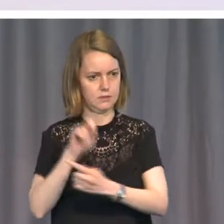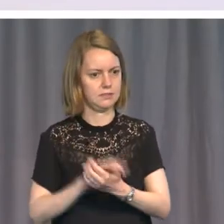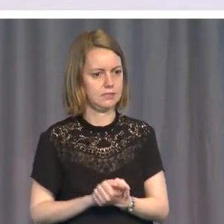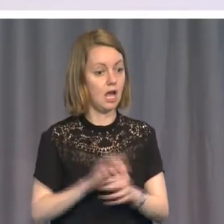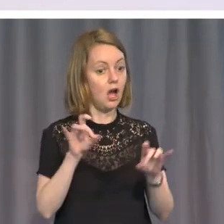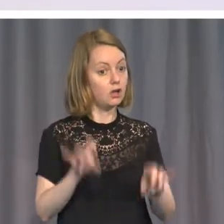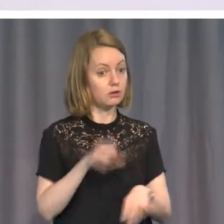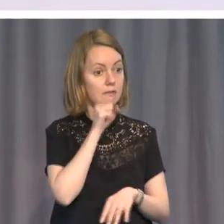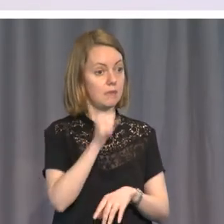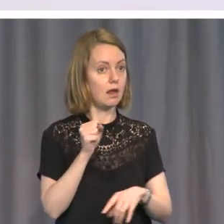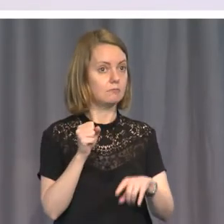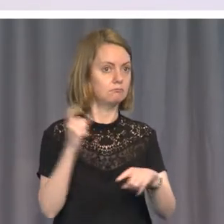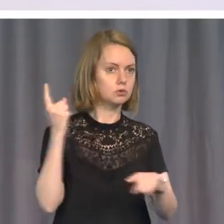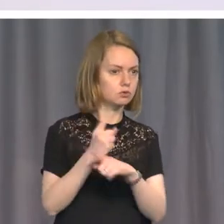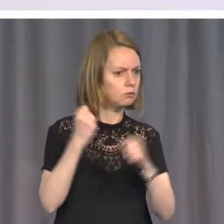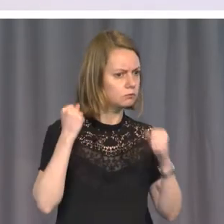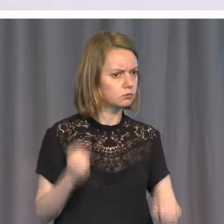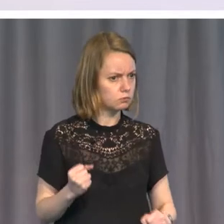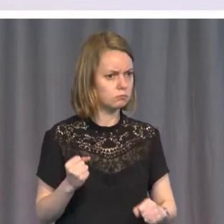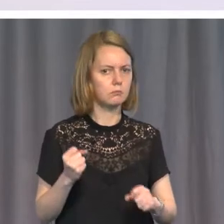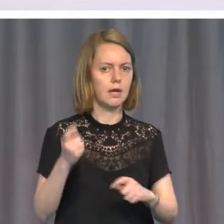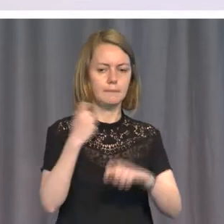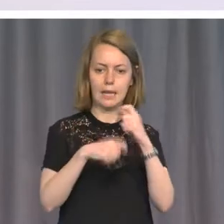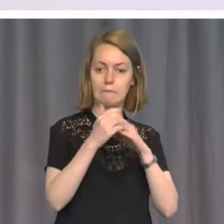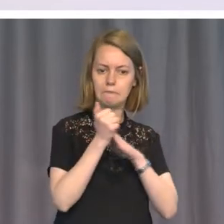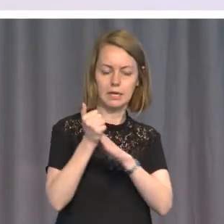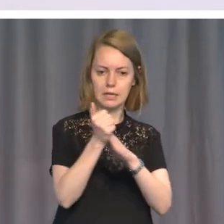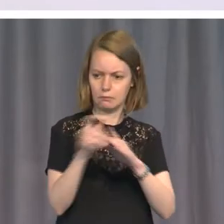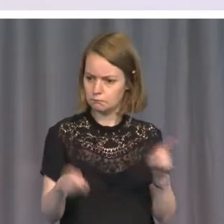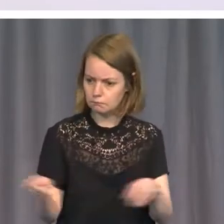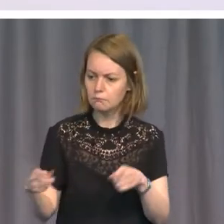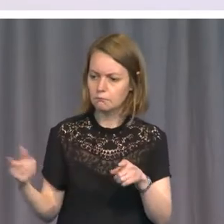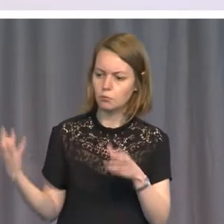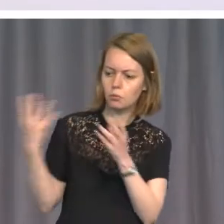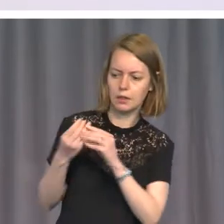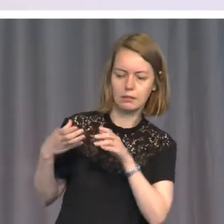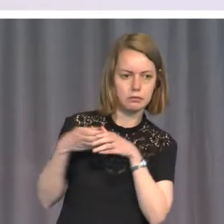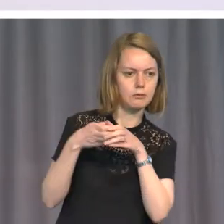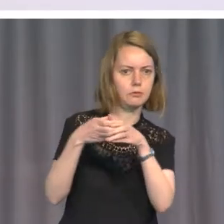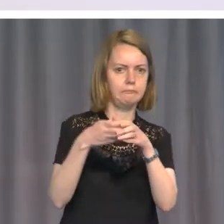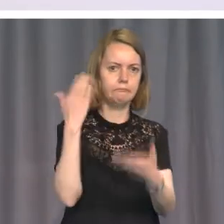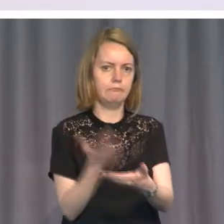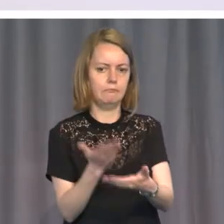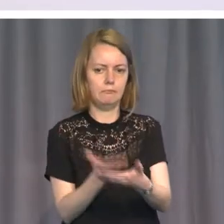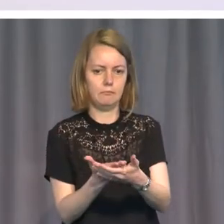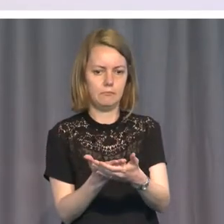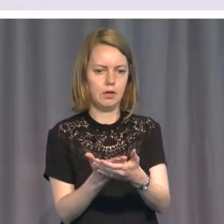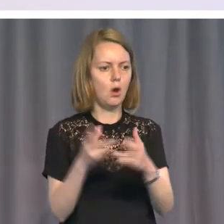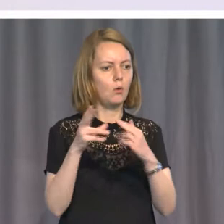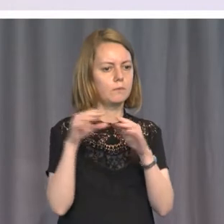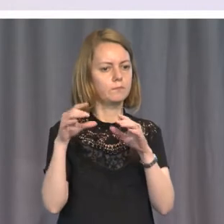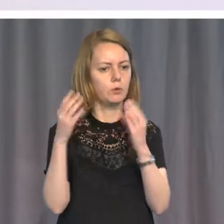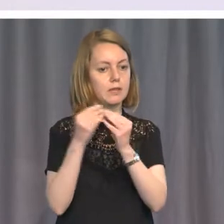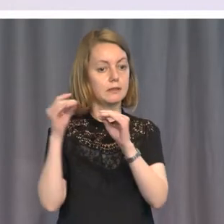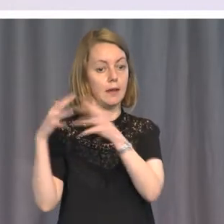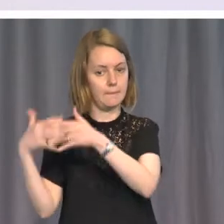who dominated it, who became the leader of the small and middle-ranking nations. The American Secretary